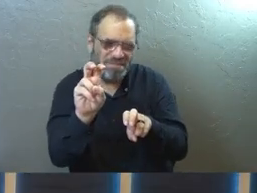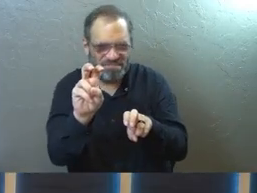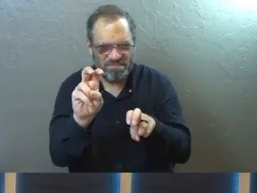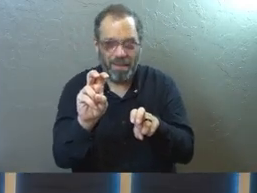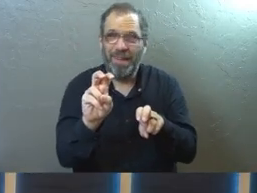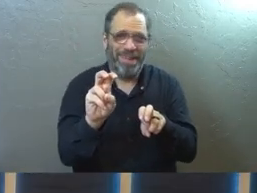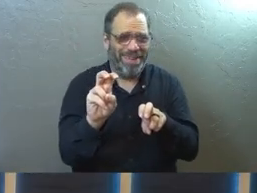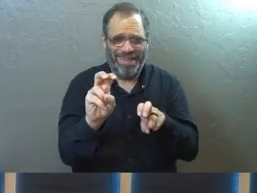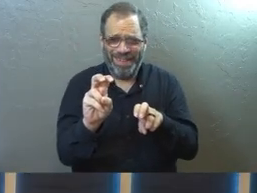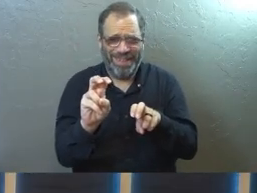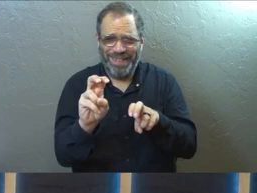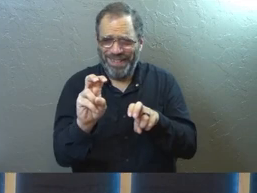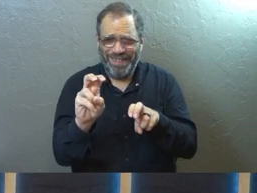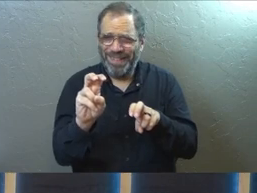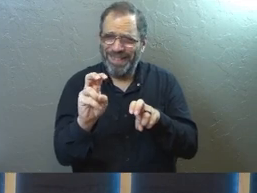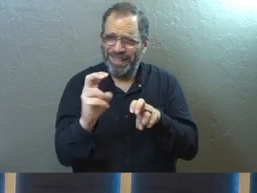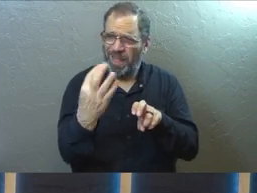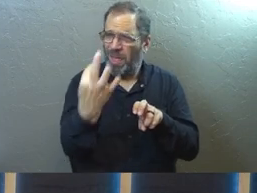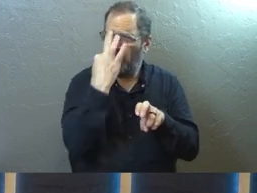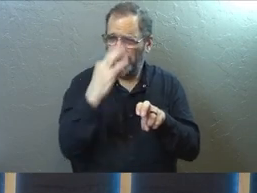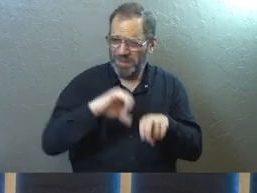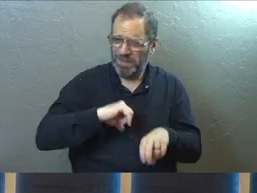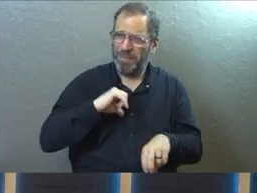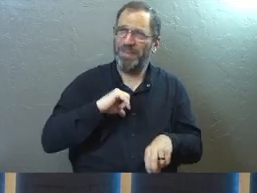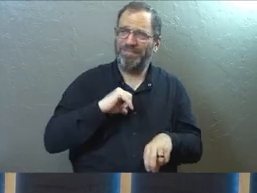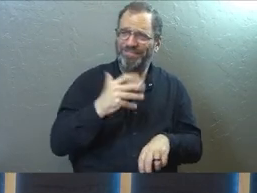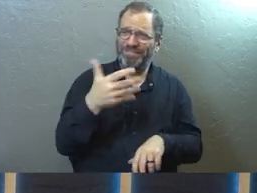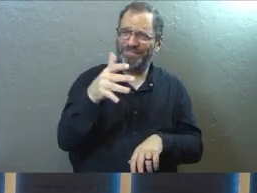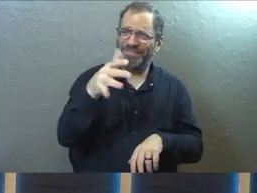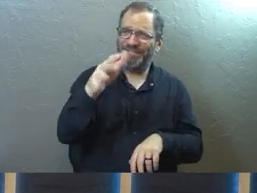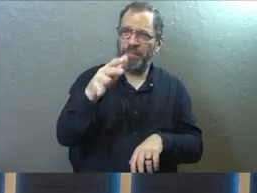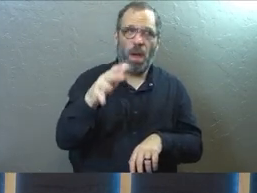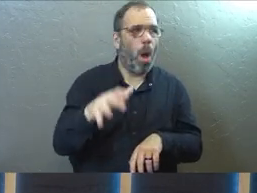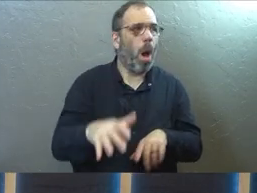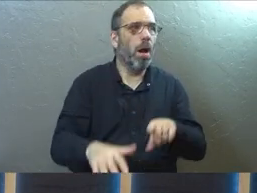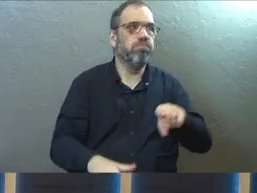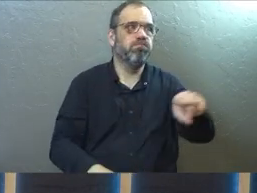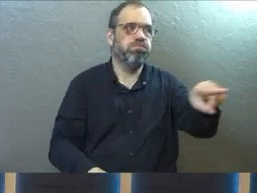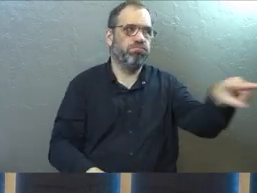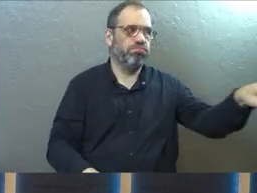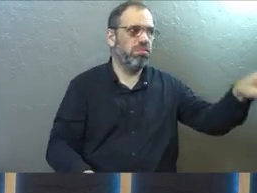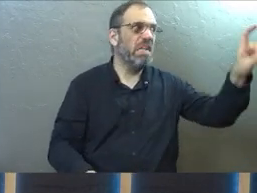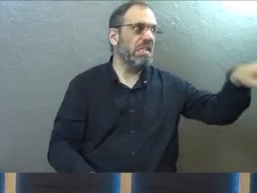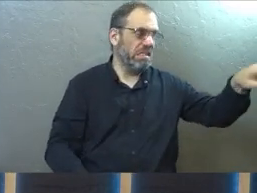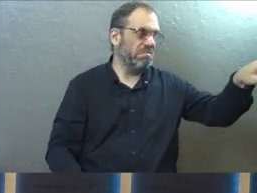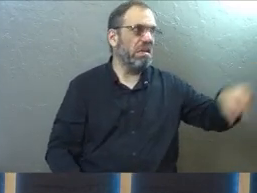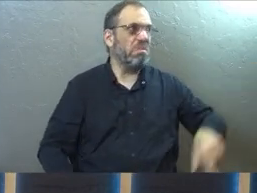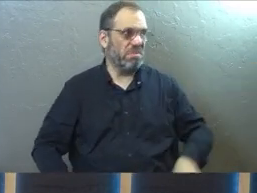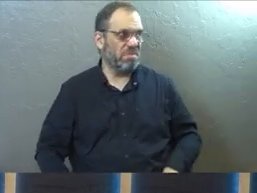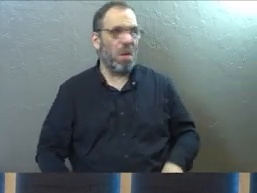I don't need to hear this pride challenge at church today, but I can think of others that really need this.